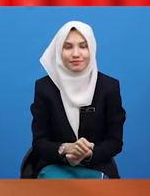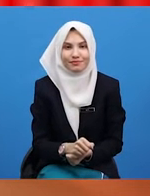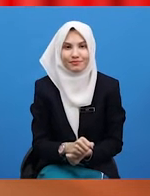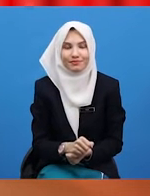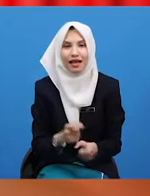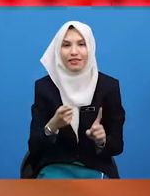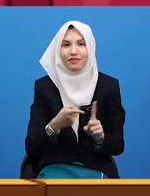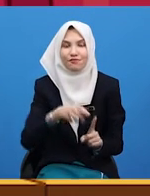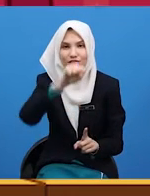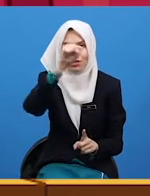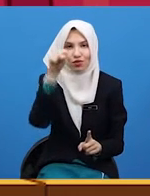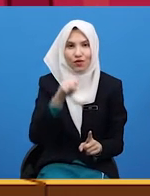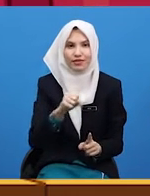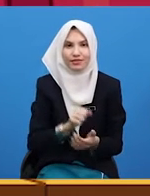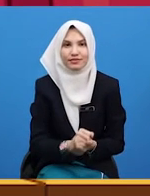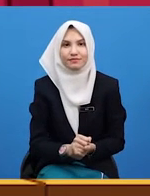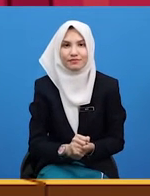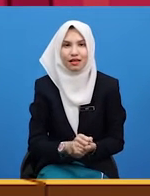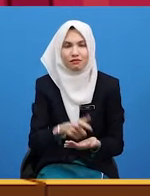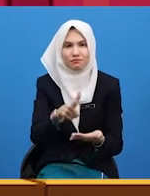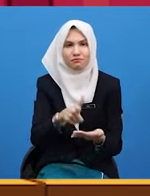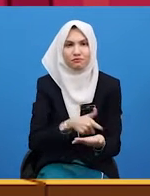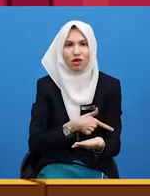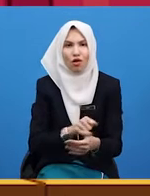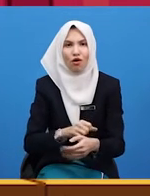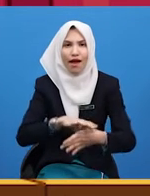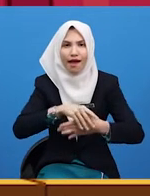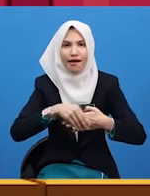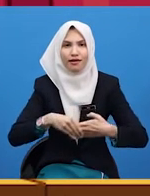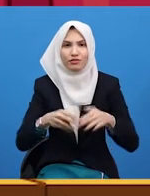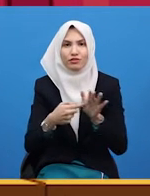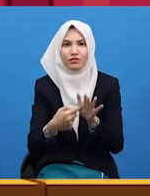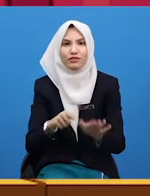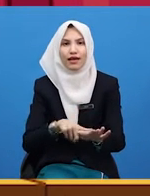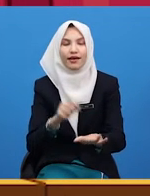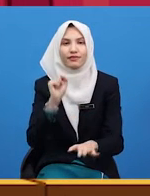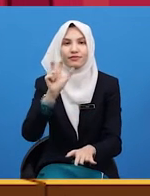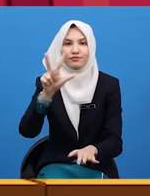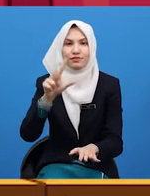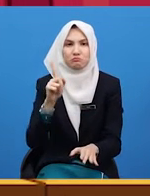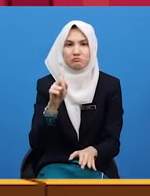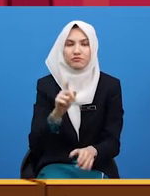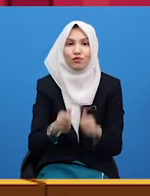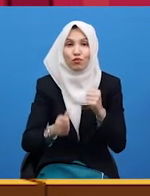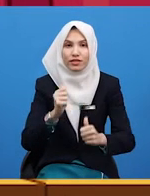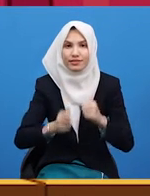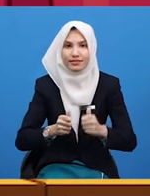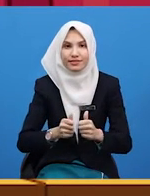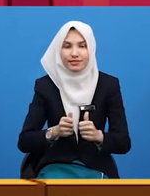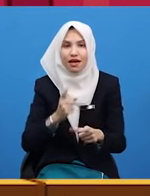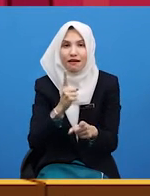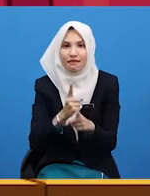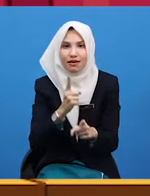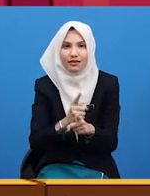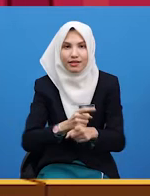question. If the long hand shows at 3, which is the right side of the clock,